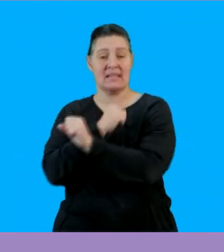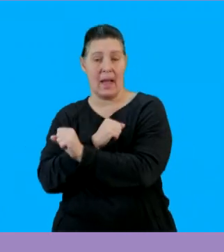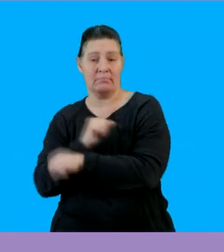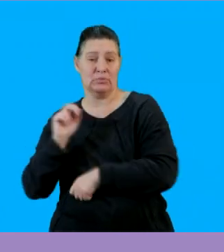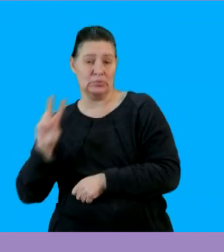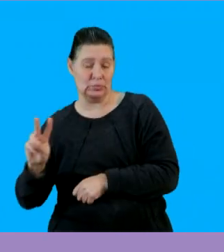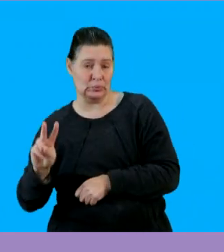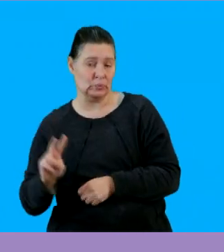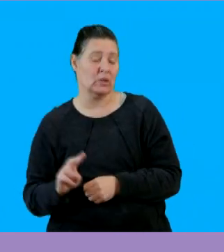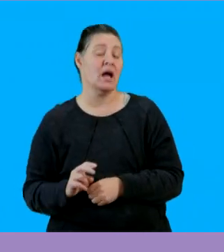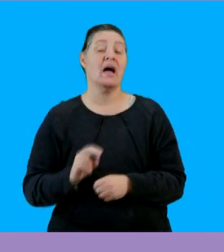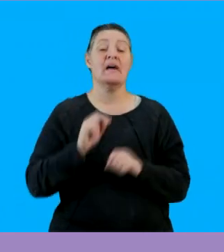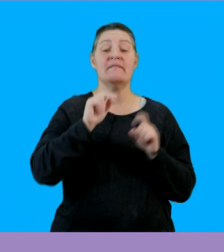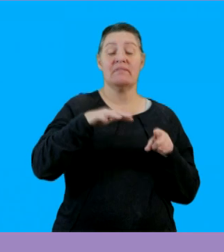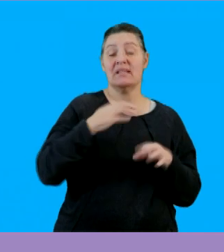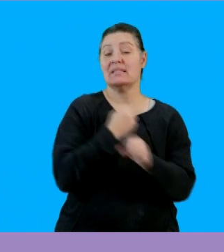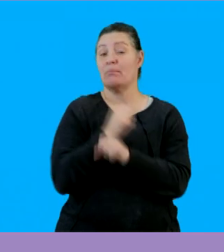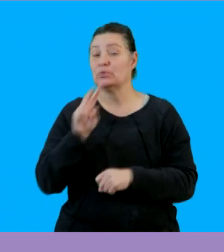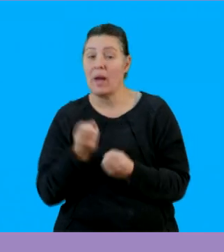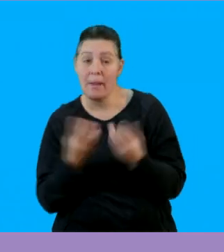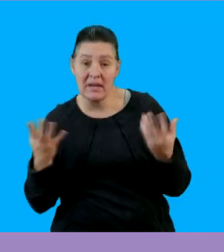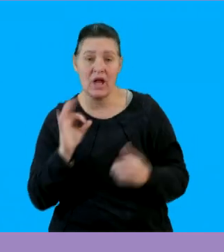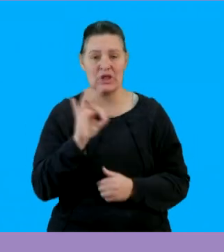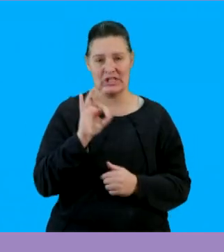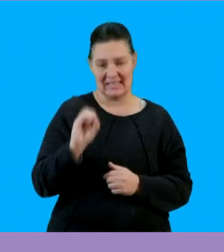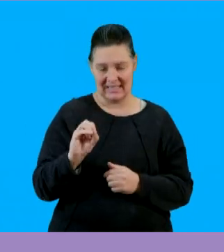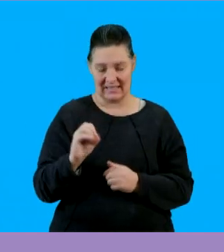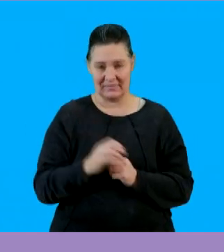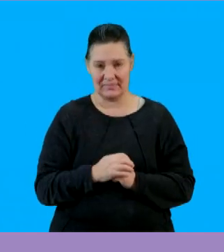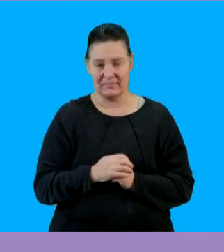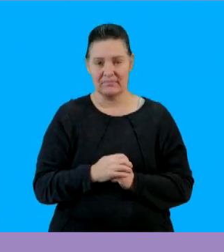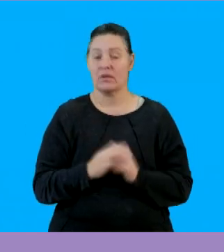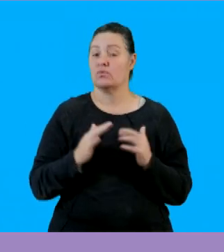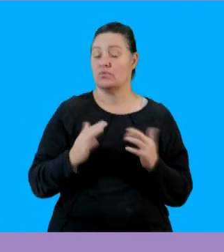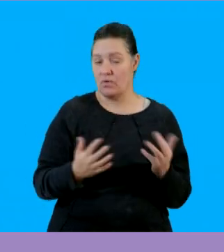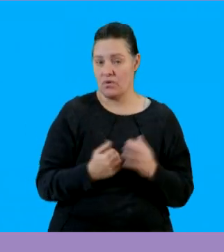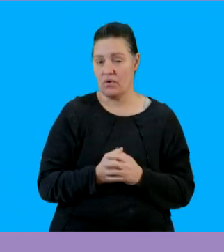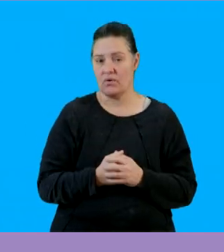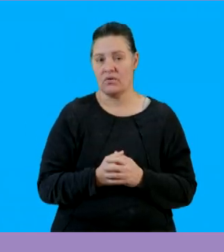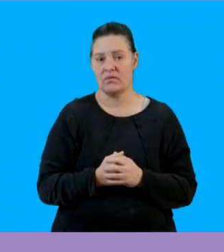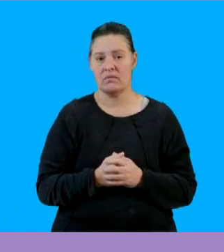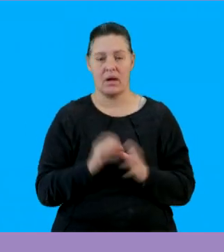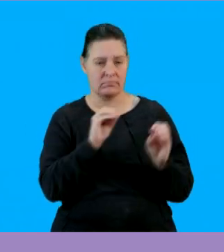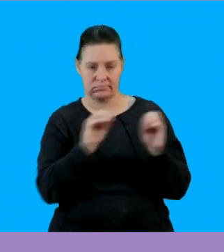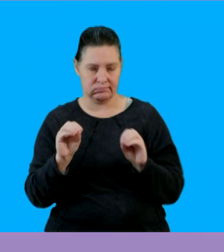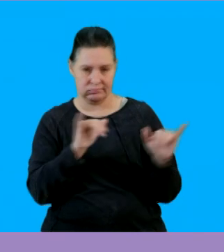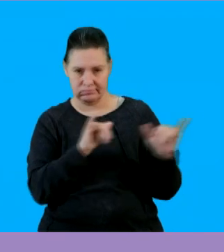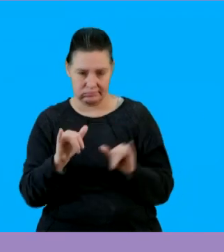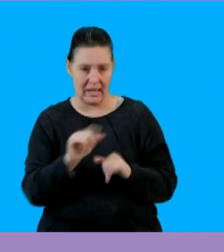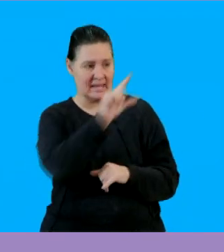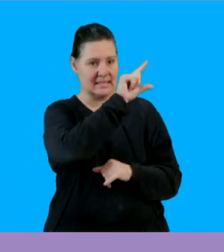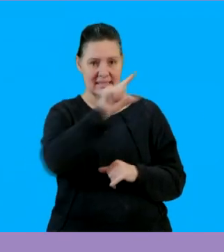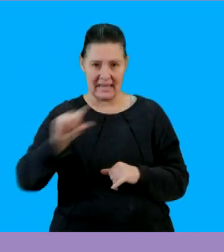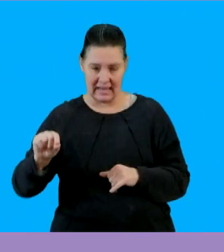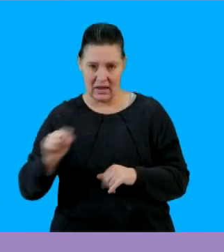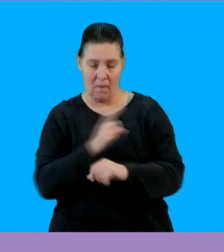multiplied by the 2 and 15 multiplied by 2 that is 30 so let's place them